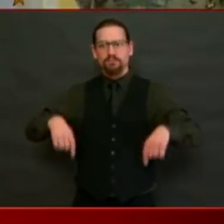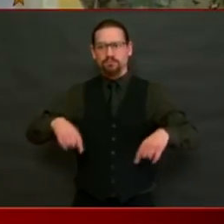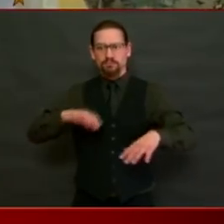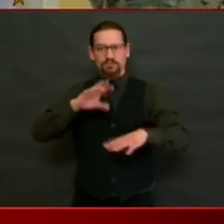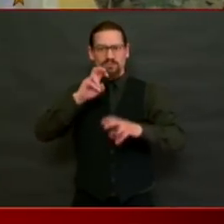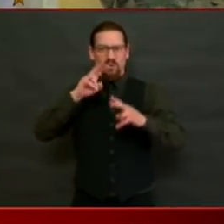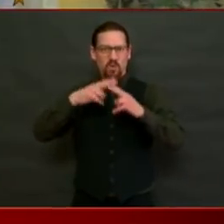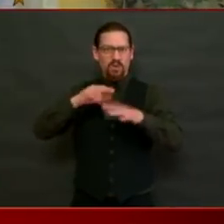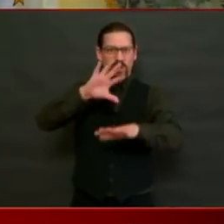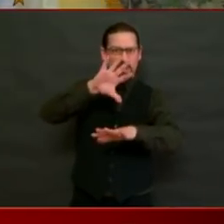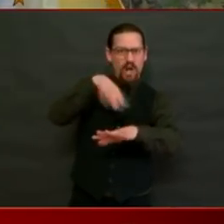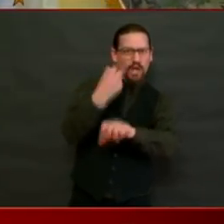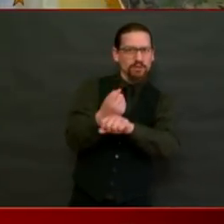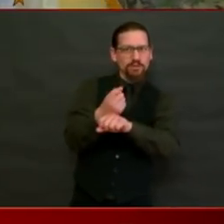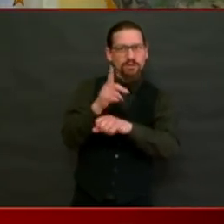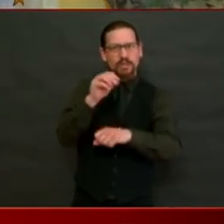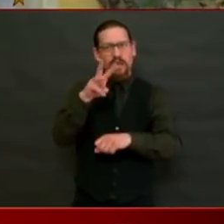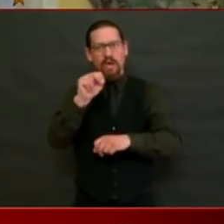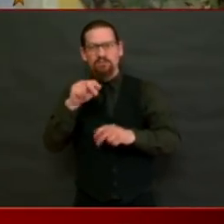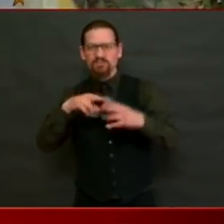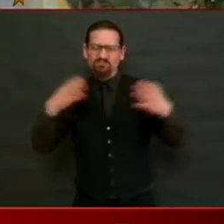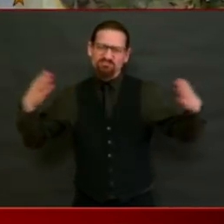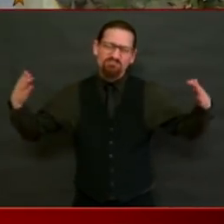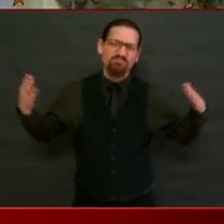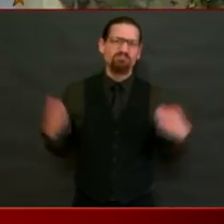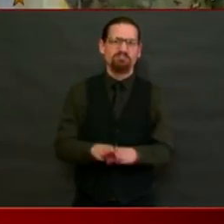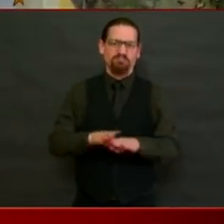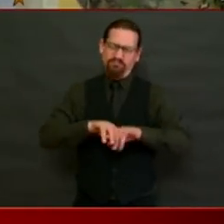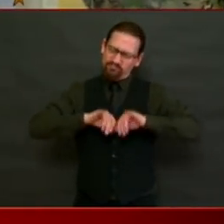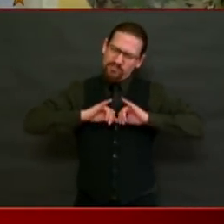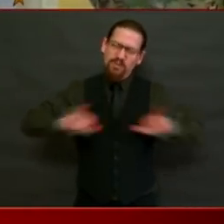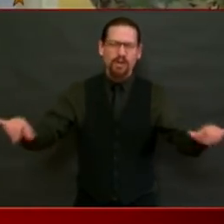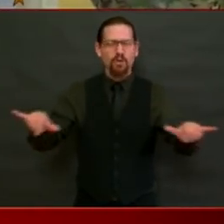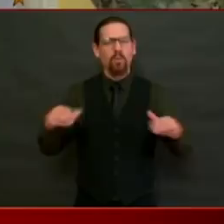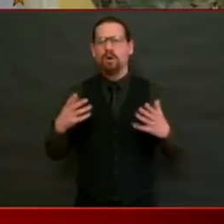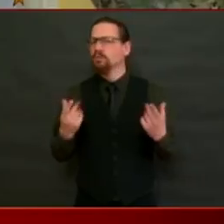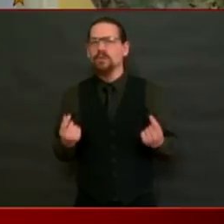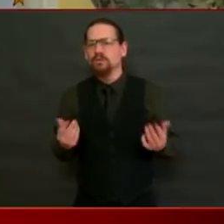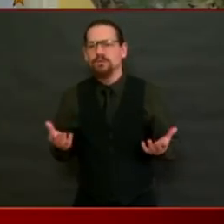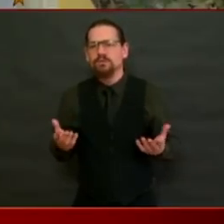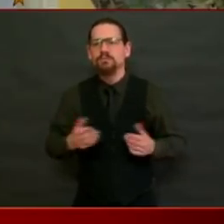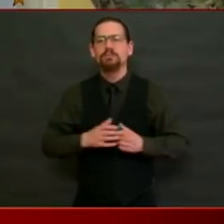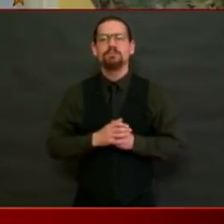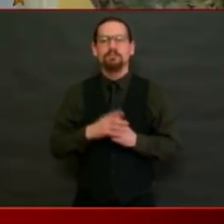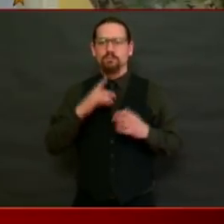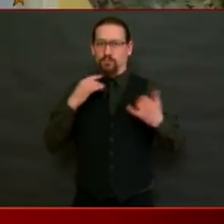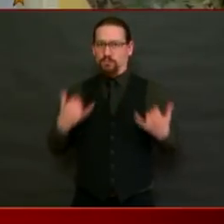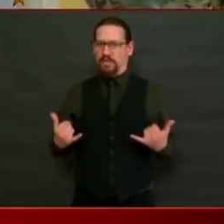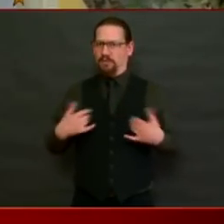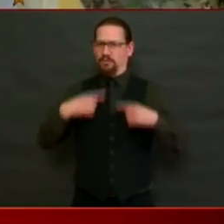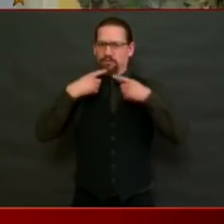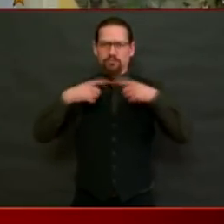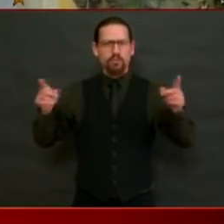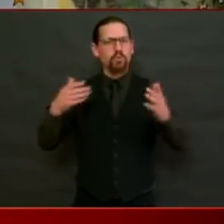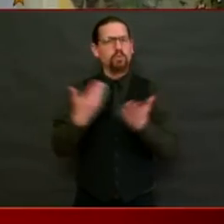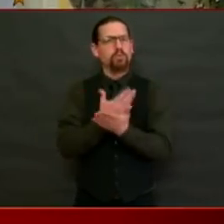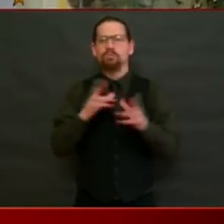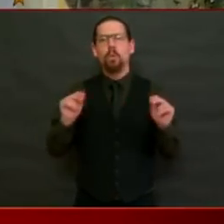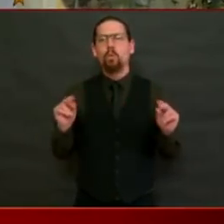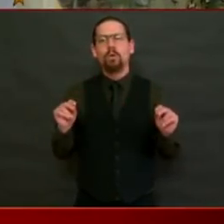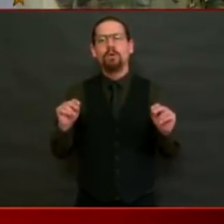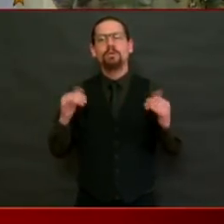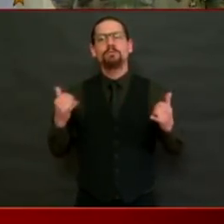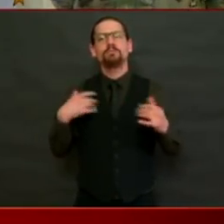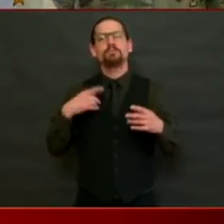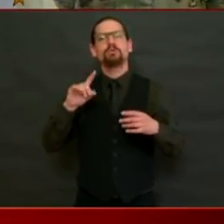the stay-at-home order, executive order that I signed a week or so ago. So there's no new